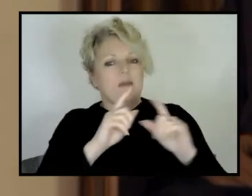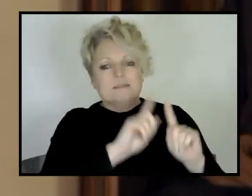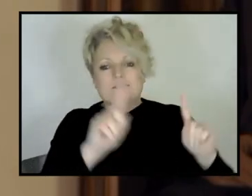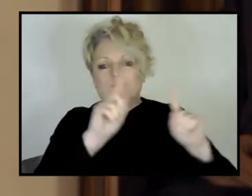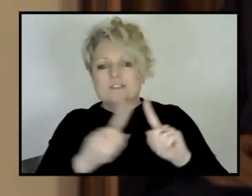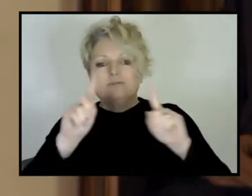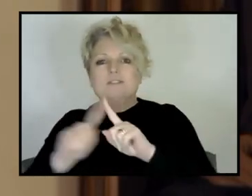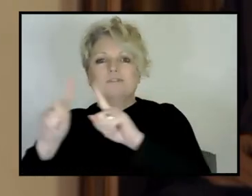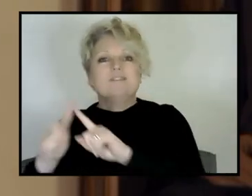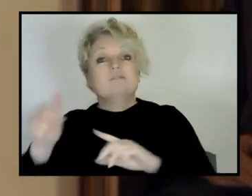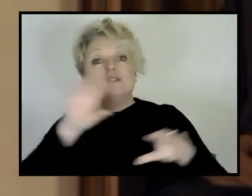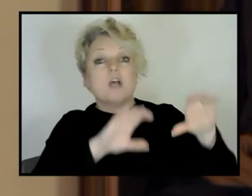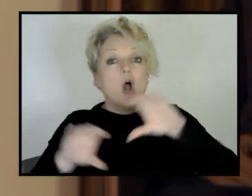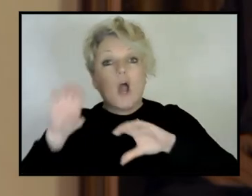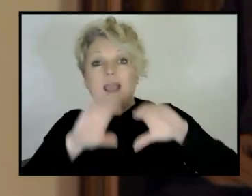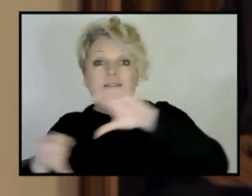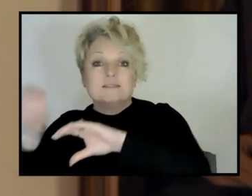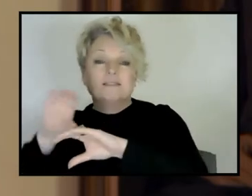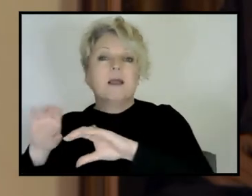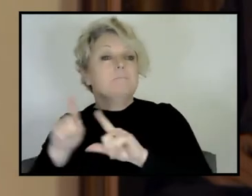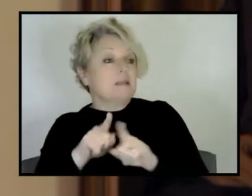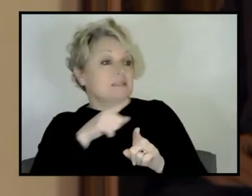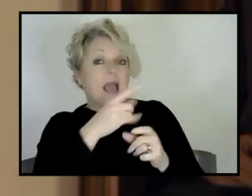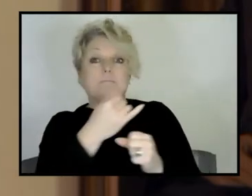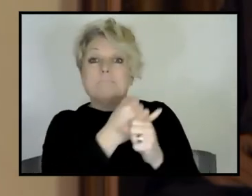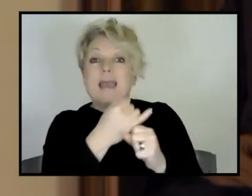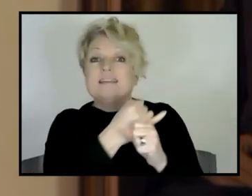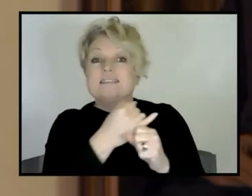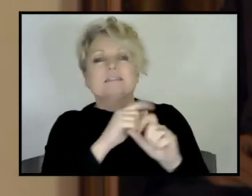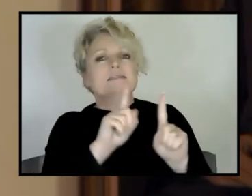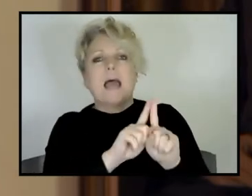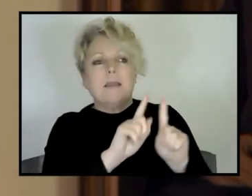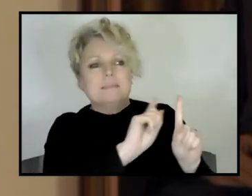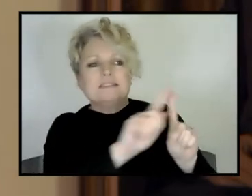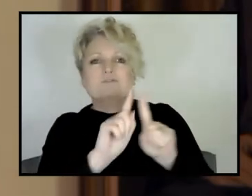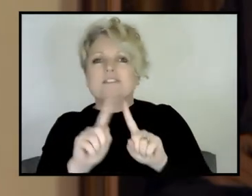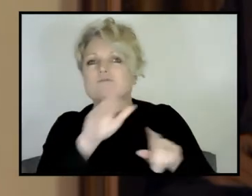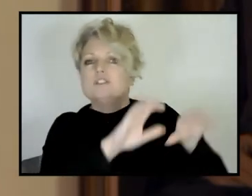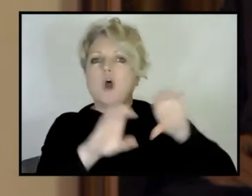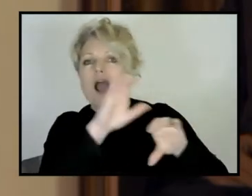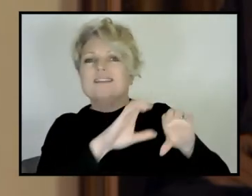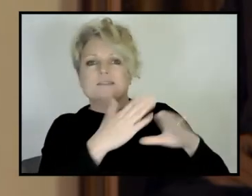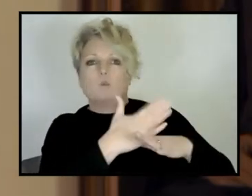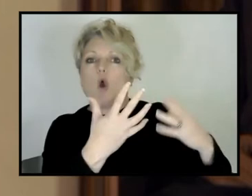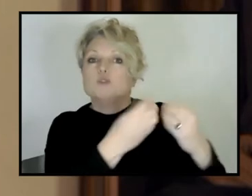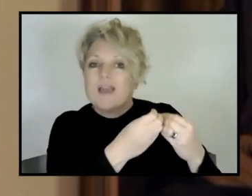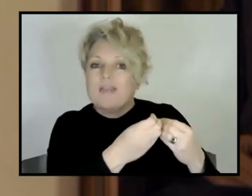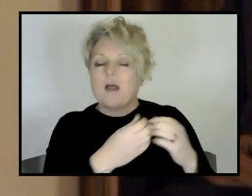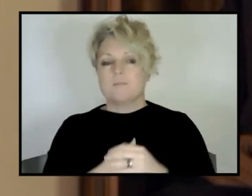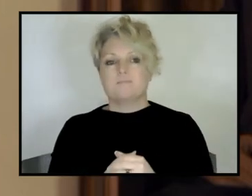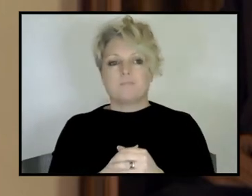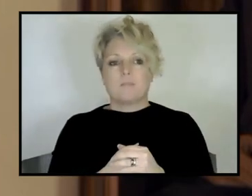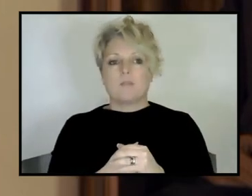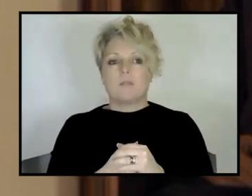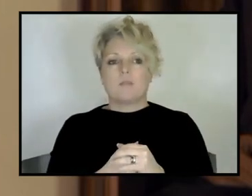geology, but also in medicine and just about every field of science that you can think of. But it depends incredibly,